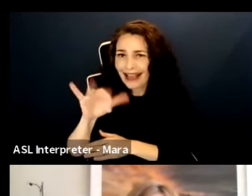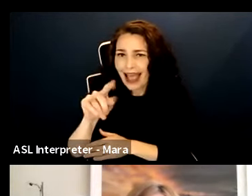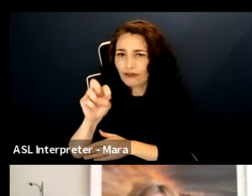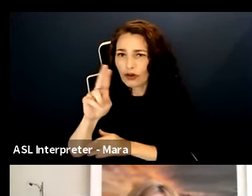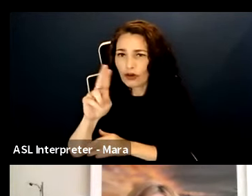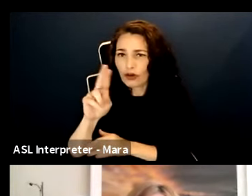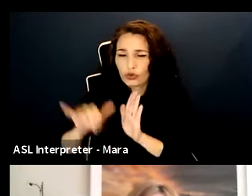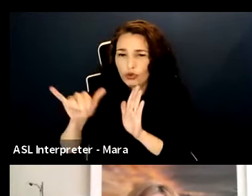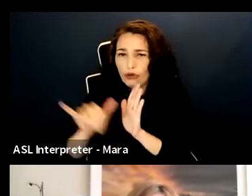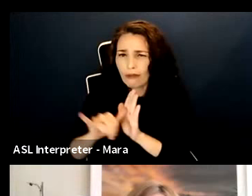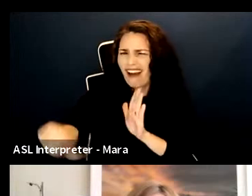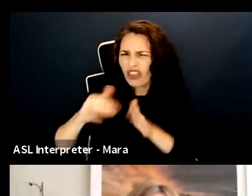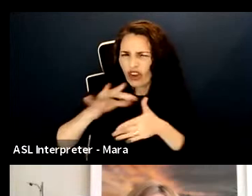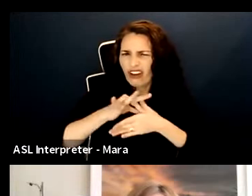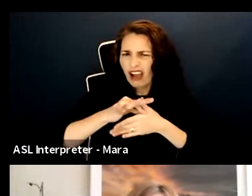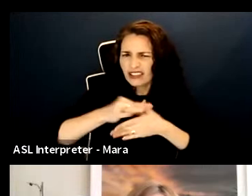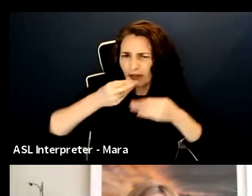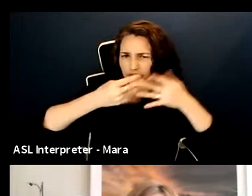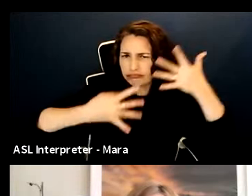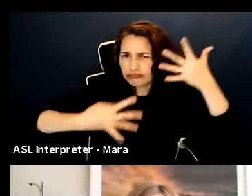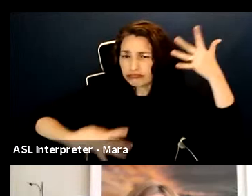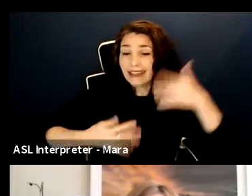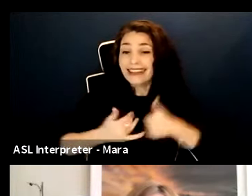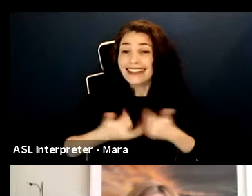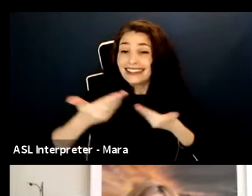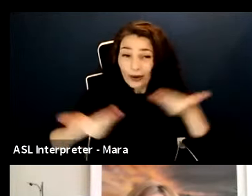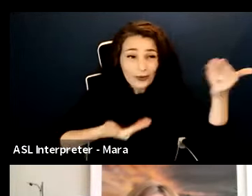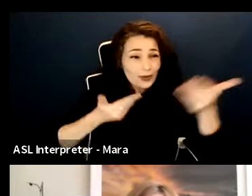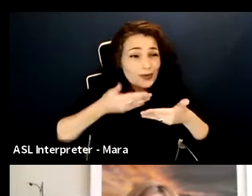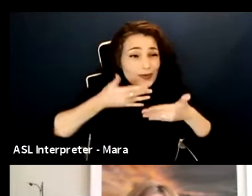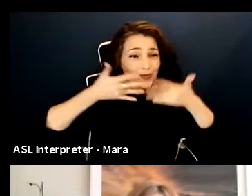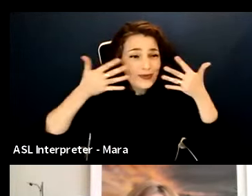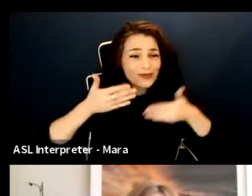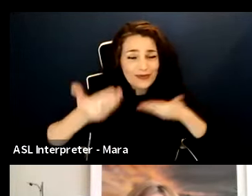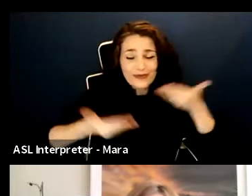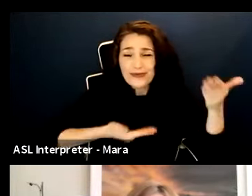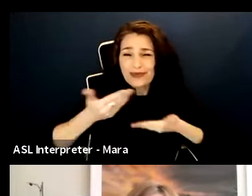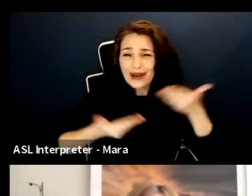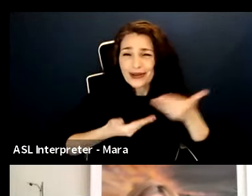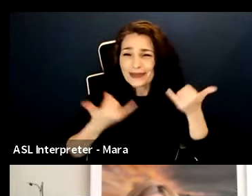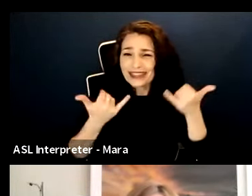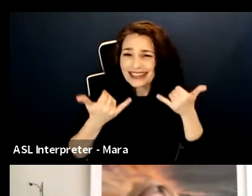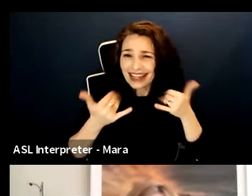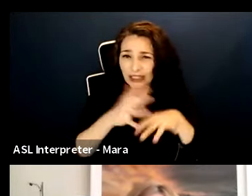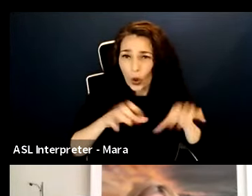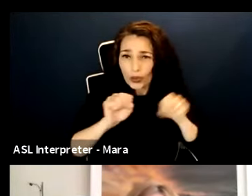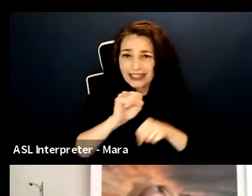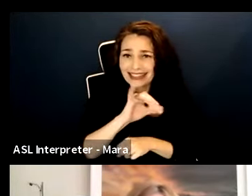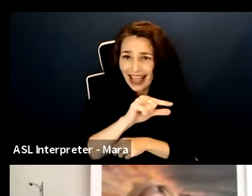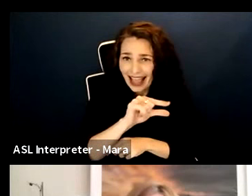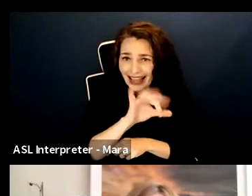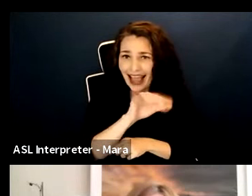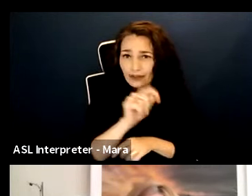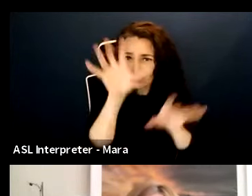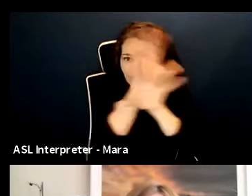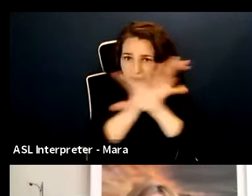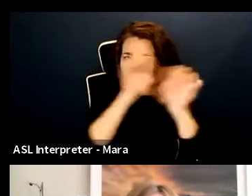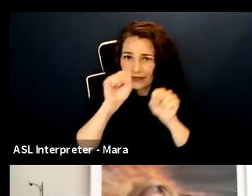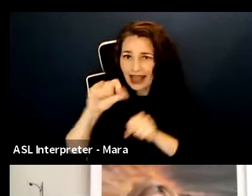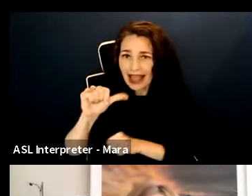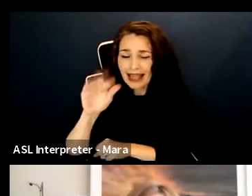great content. Now, please give a warm welcome to today's host, SAG-AFTRA President Gabrielle Carteris.